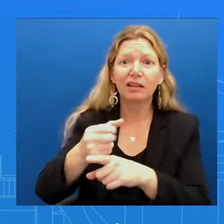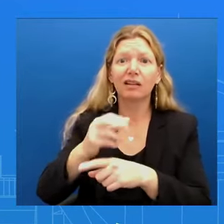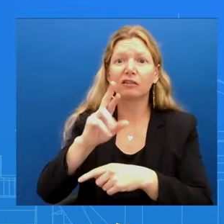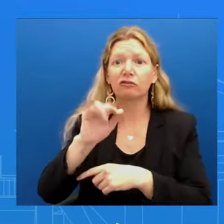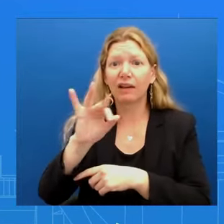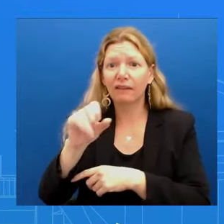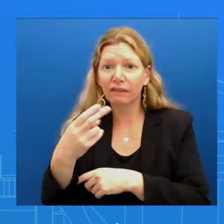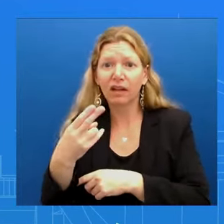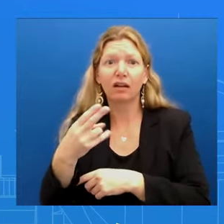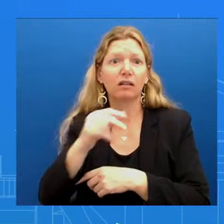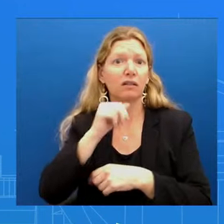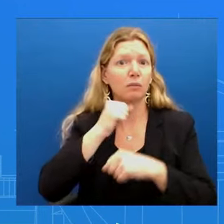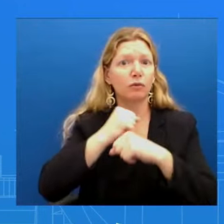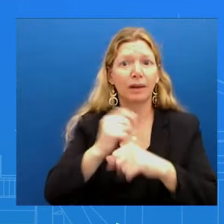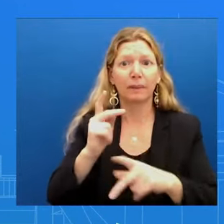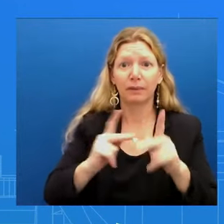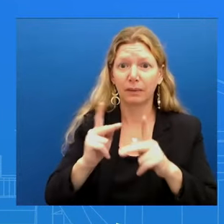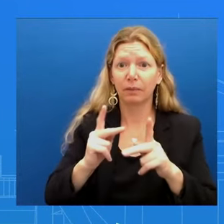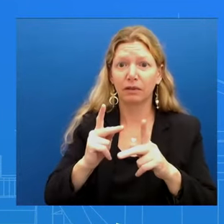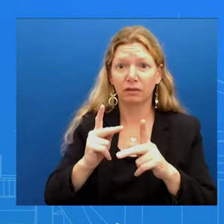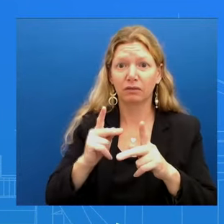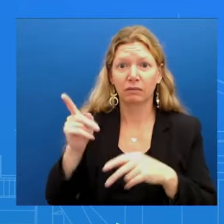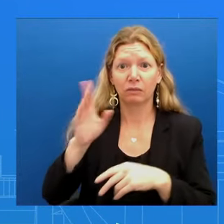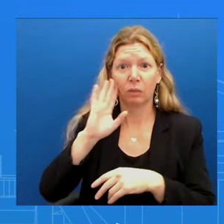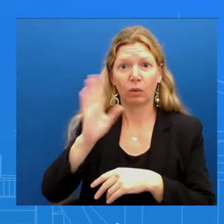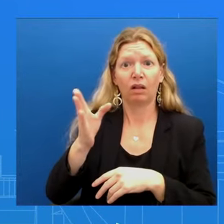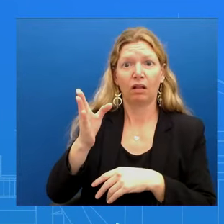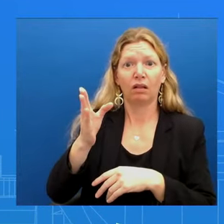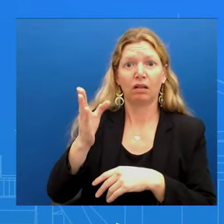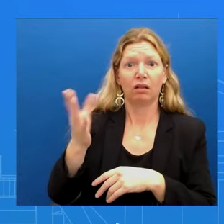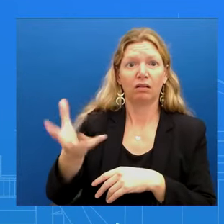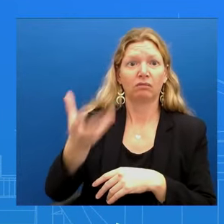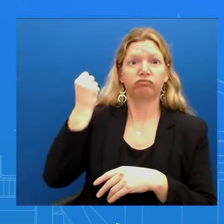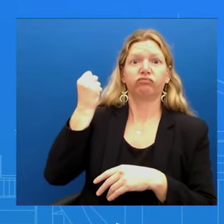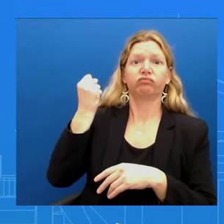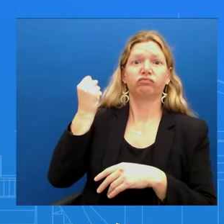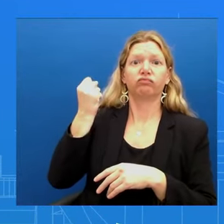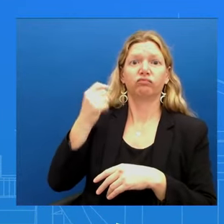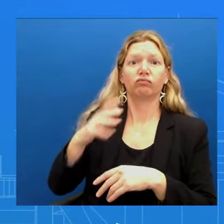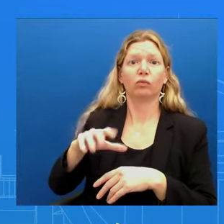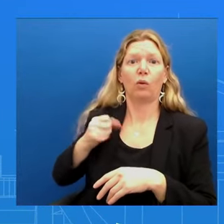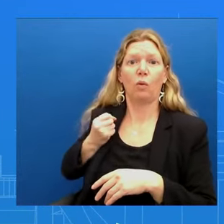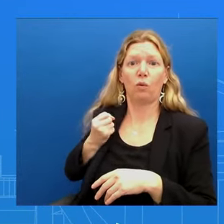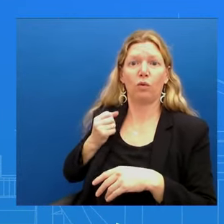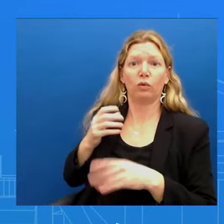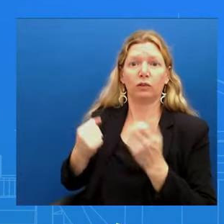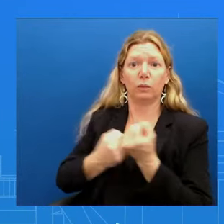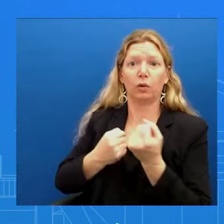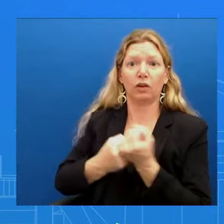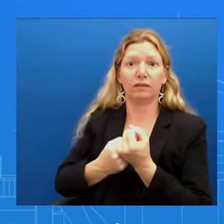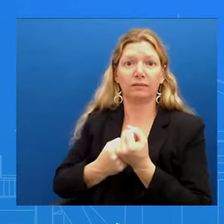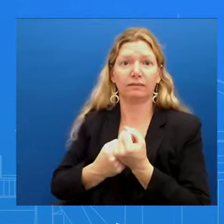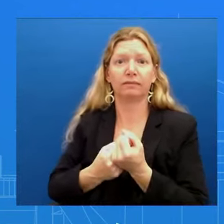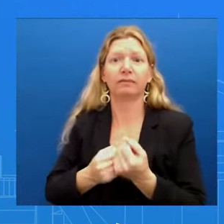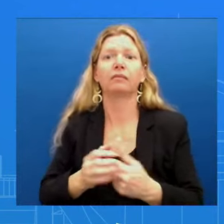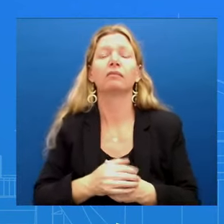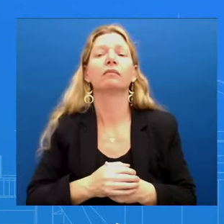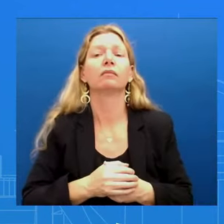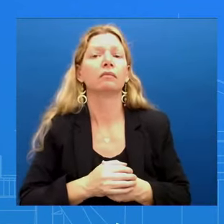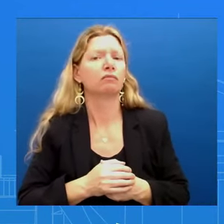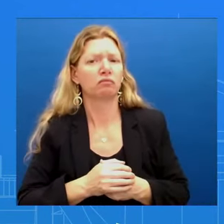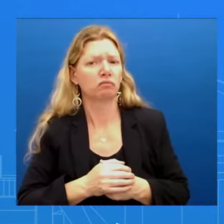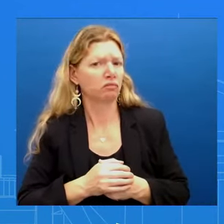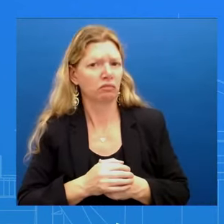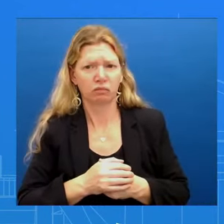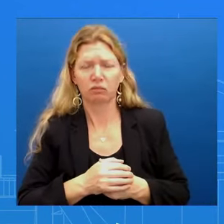to support Israel They have a right to defend themselves against Hamas And we're going to continue to make sure they have the tools and the capabilities to do that And what's the view about the role that